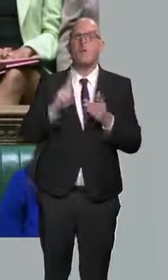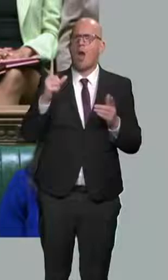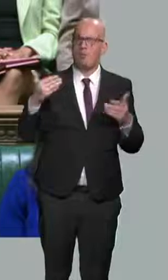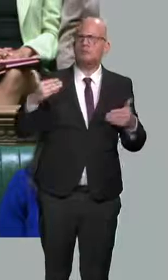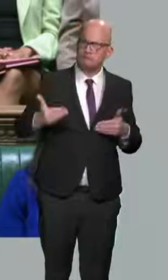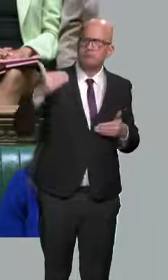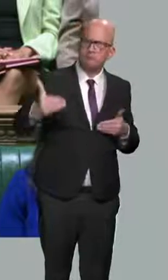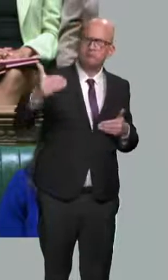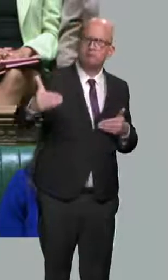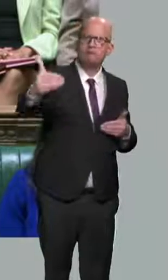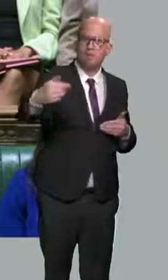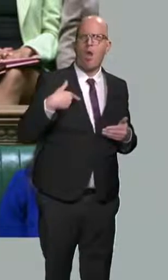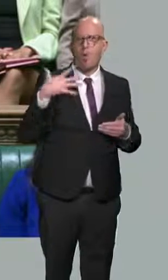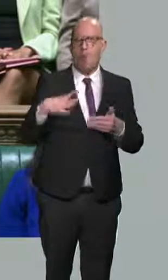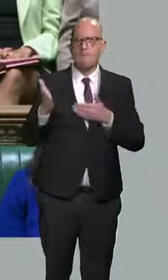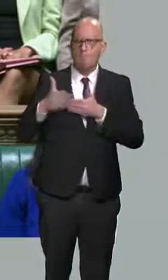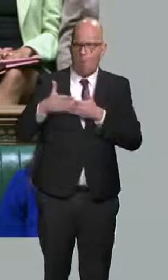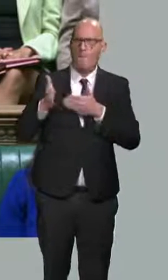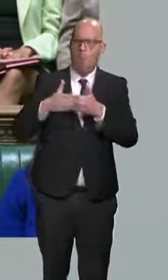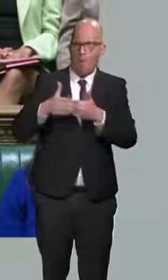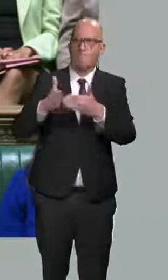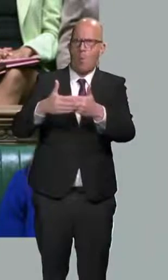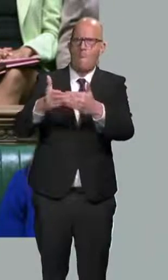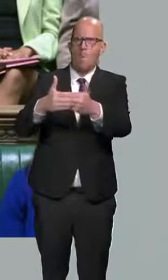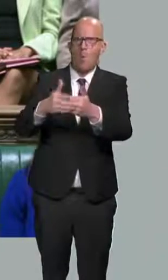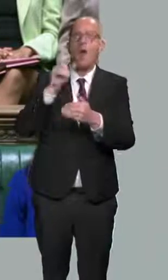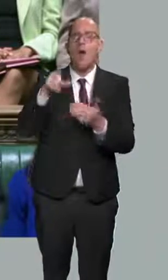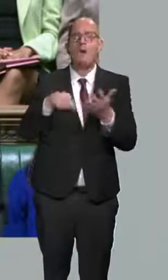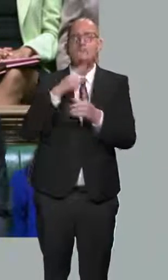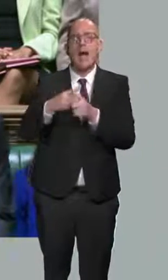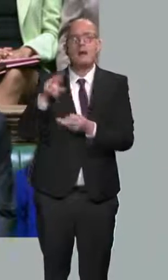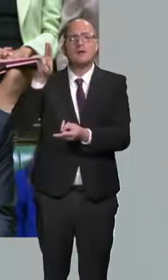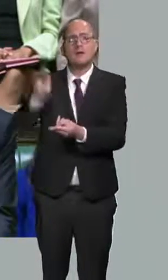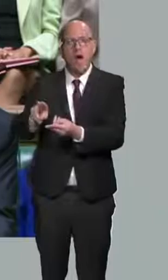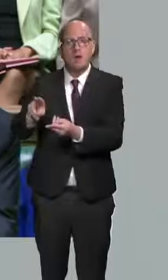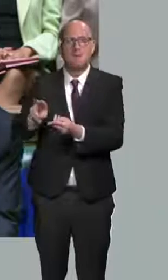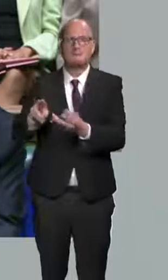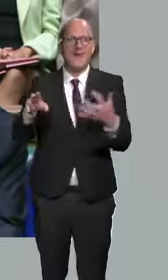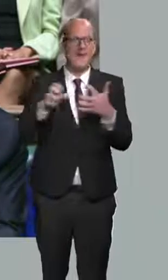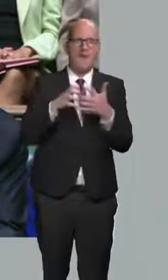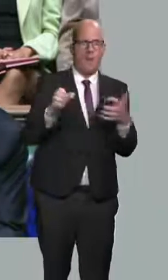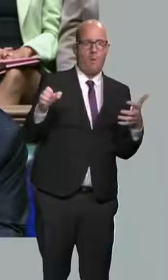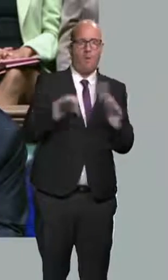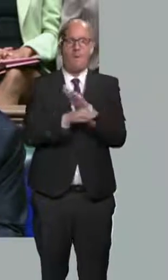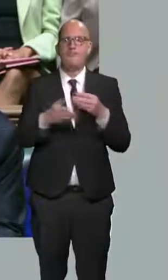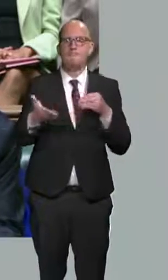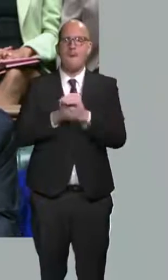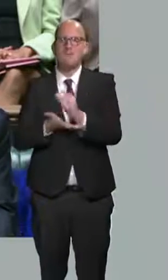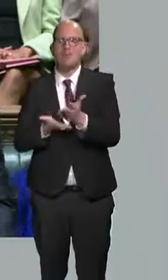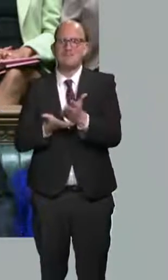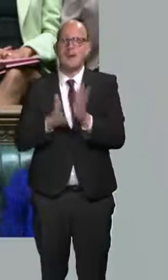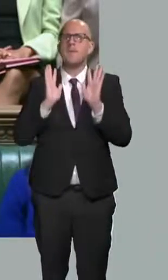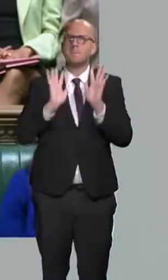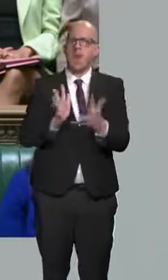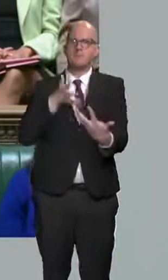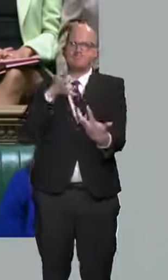to go further. But tax cuts must be paid for, they must be prioritised and they must fit the economic circumstances